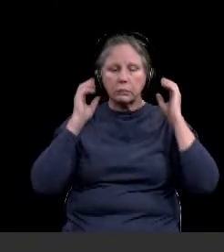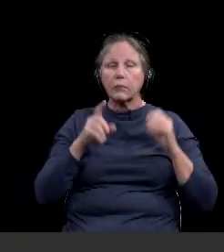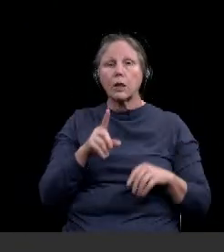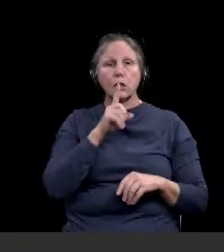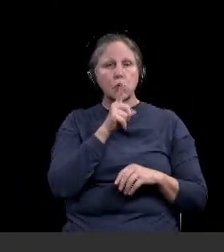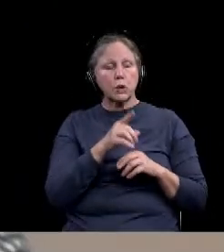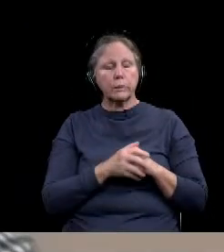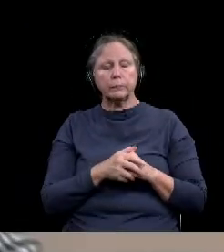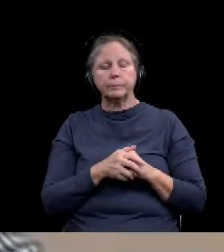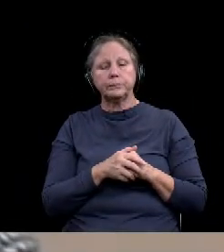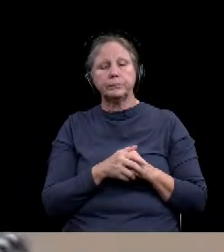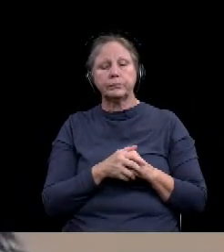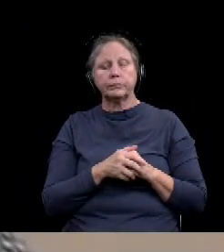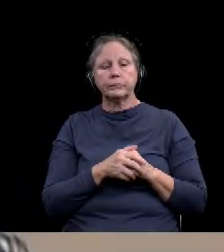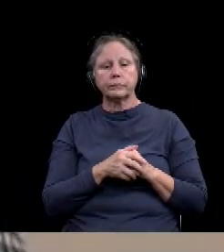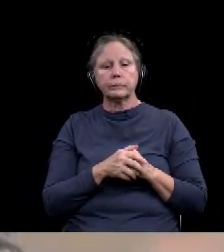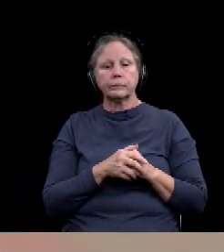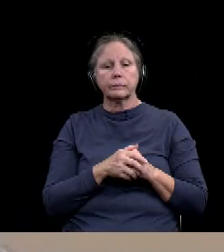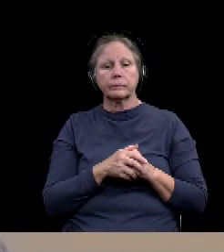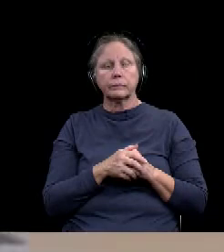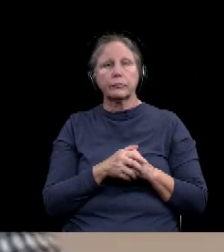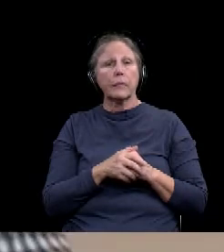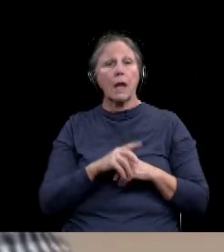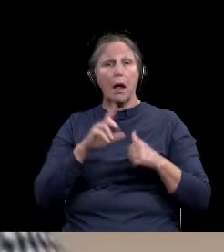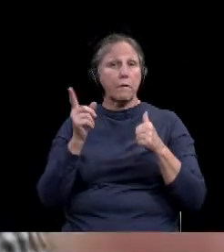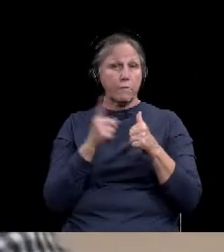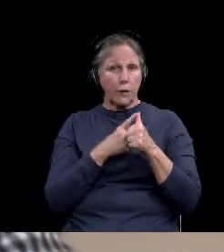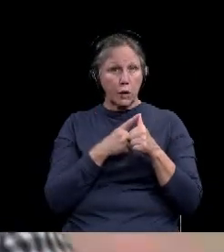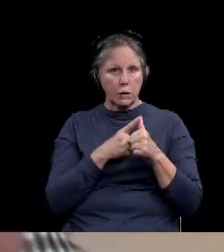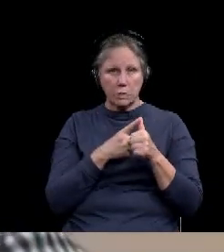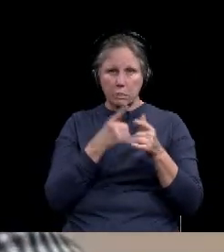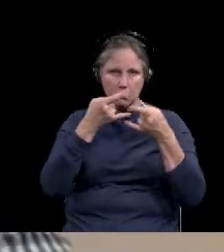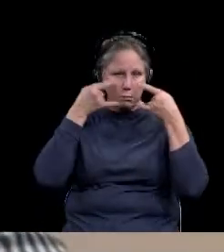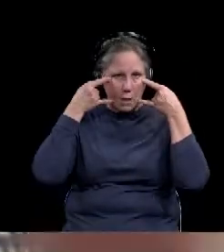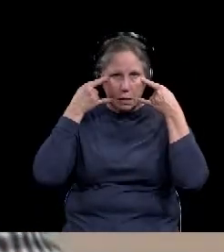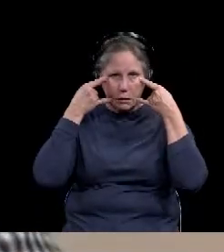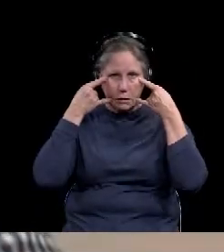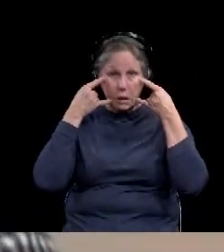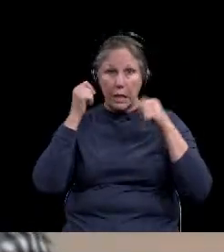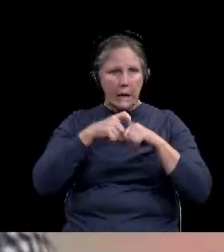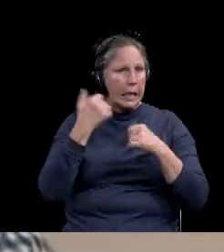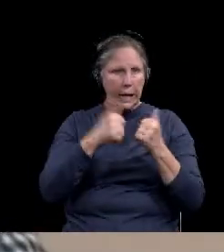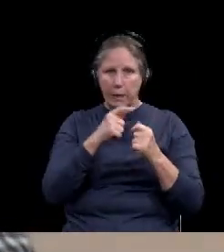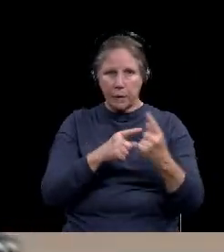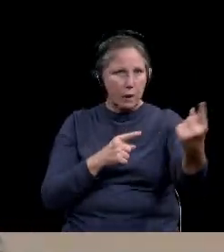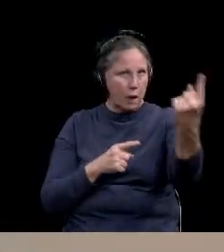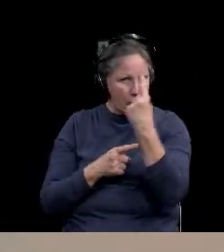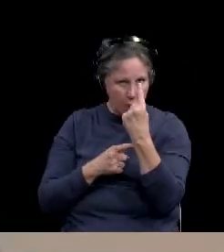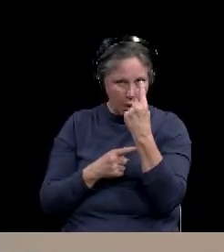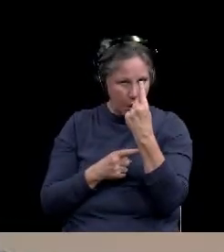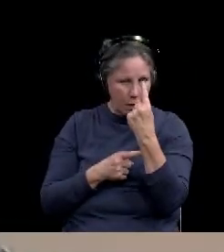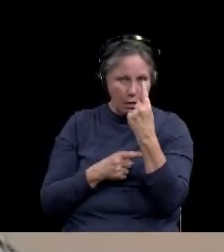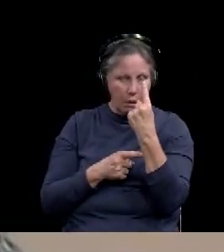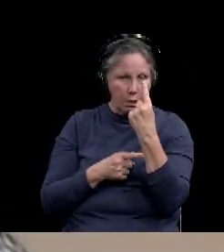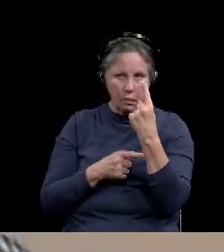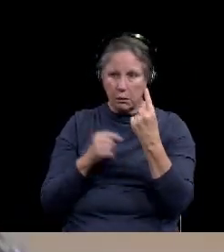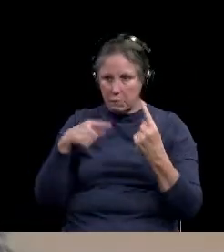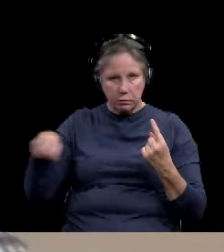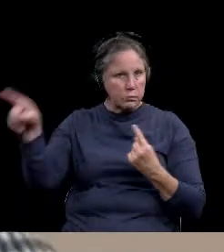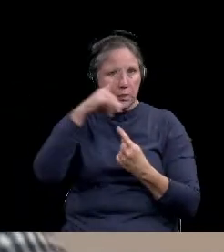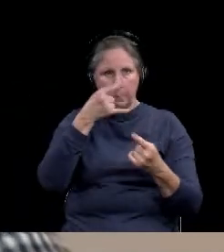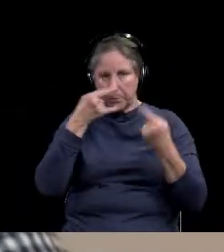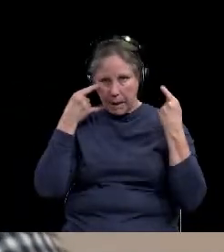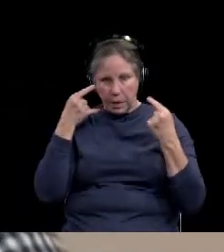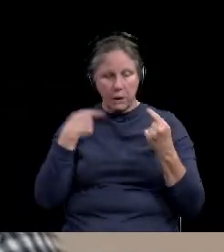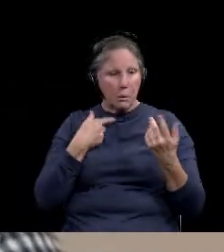Certainly. So, um, first and foremost, we wear our masks anytime we're seeing the patients. Um, just like everyone else, we're wearing masks